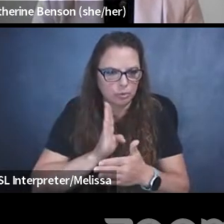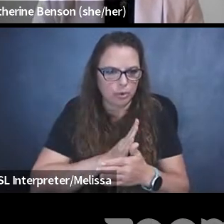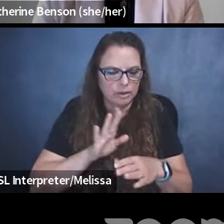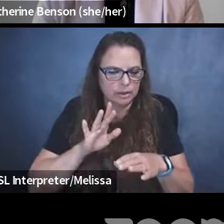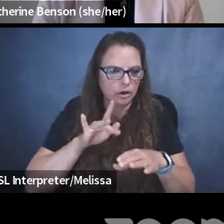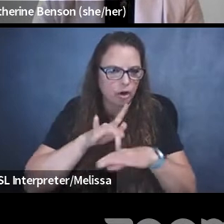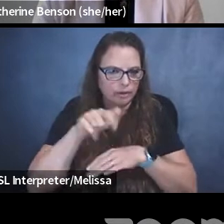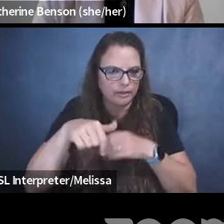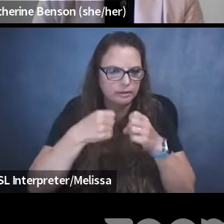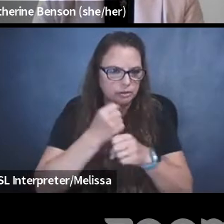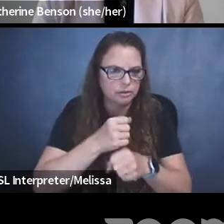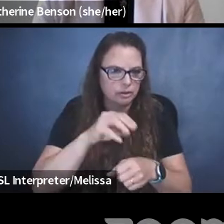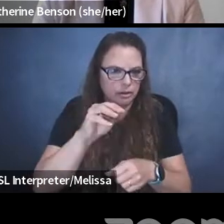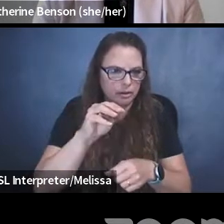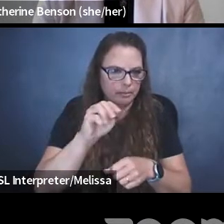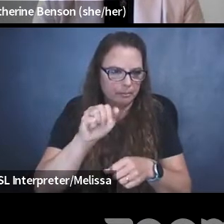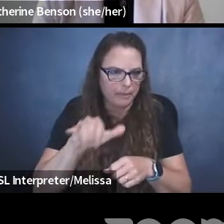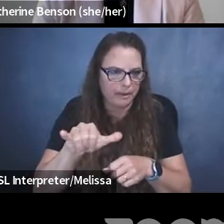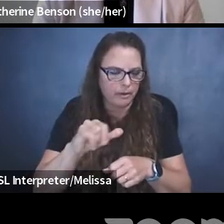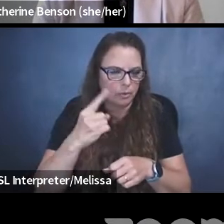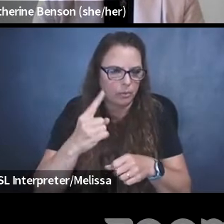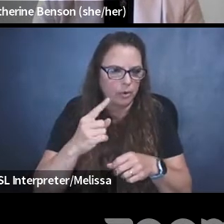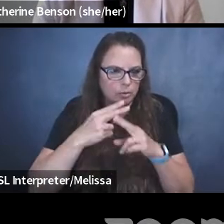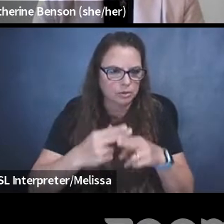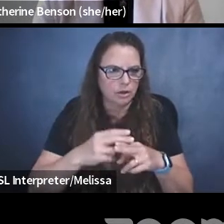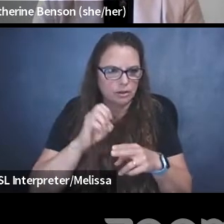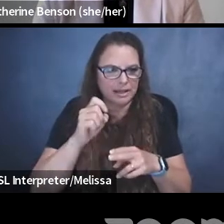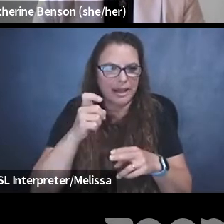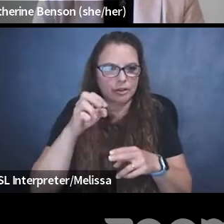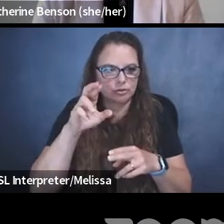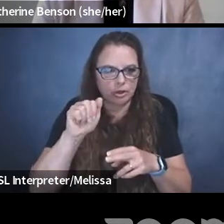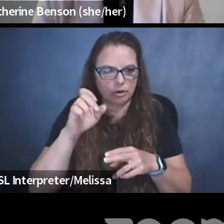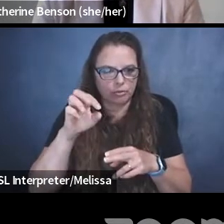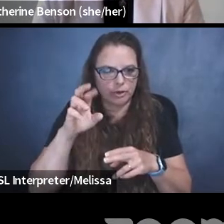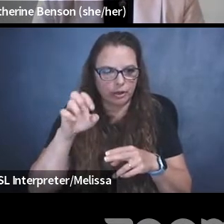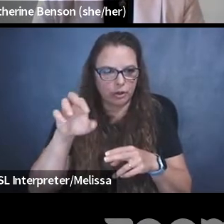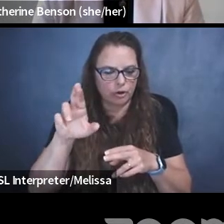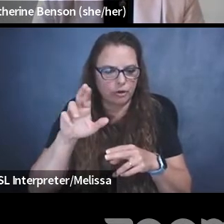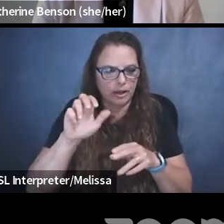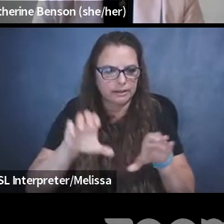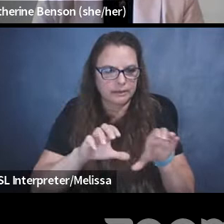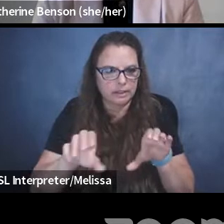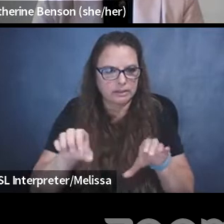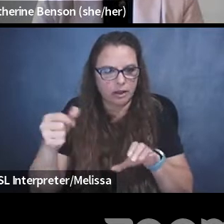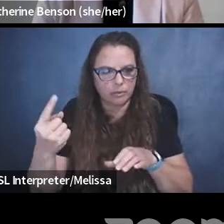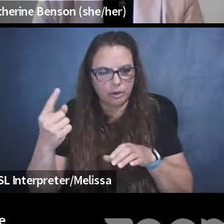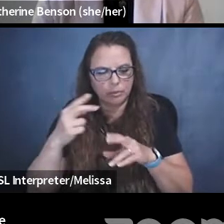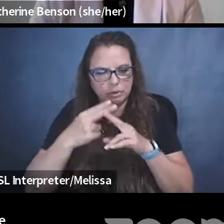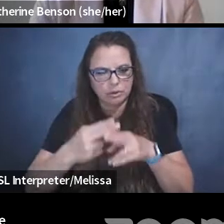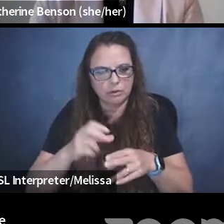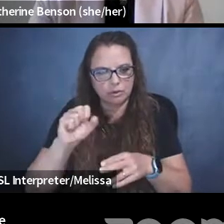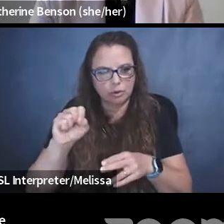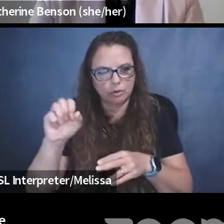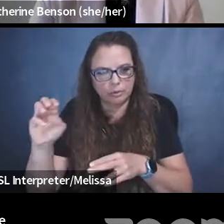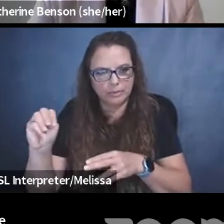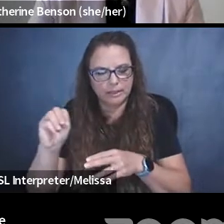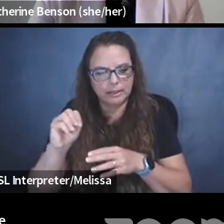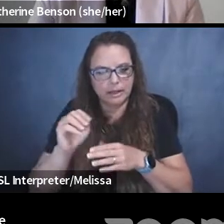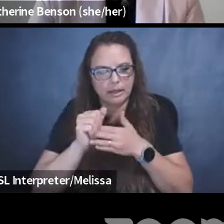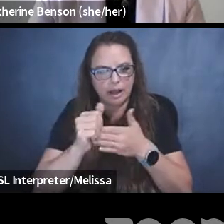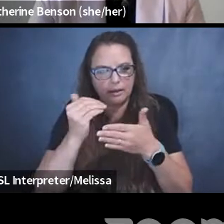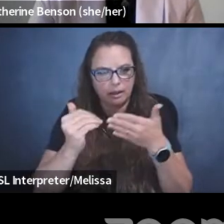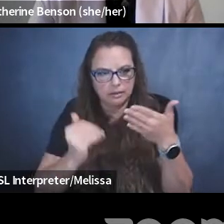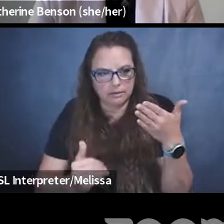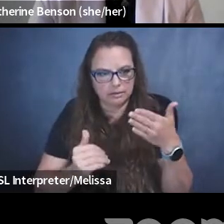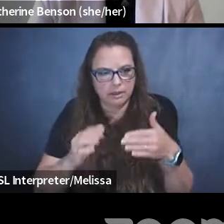May. Uh, one of them was called Extracurricular Activities, and the other one was called Social Media Guidelines. Uh, and they